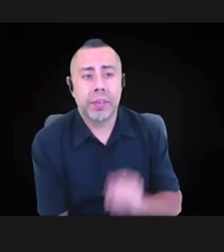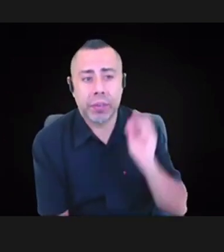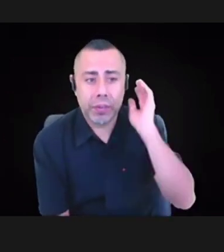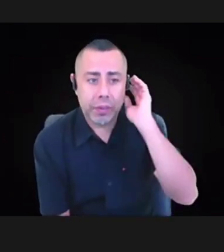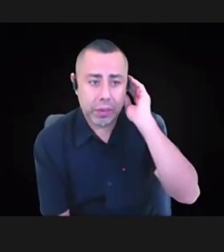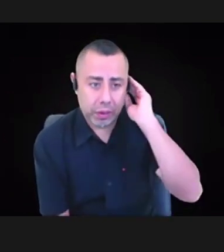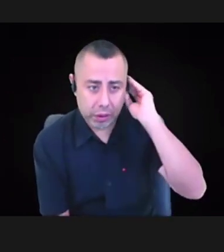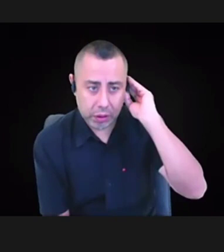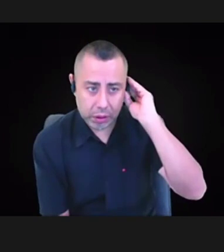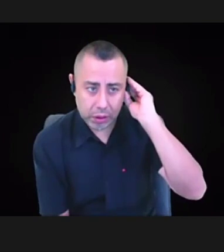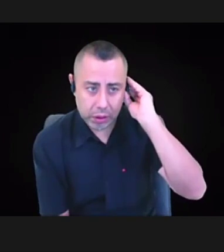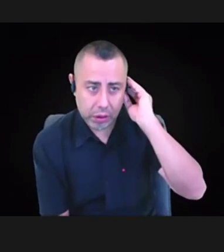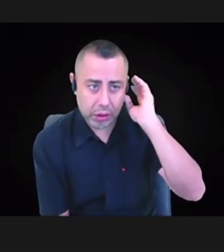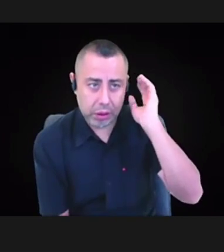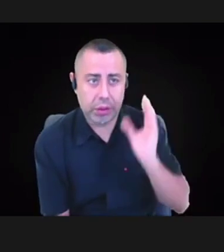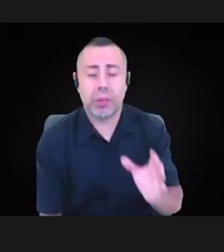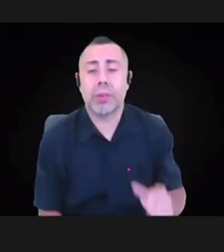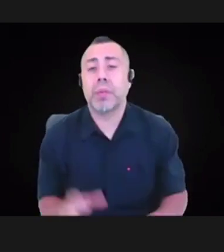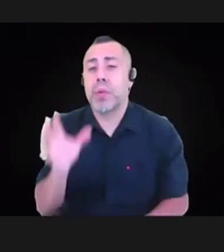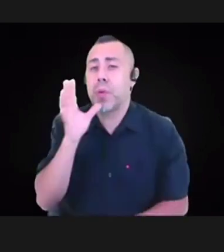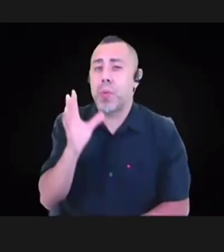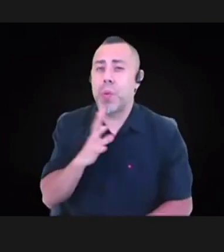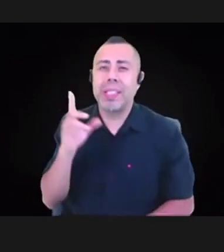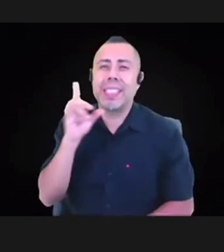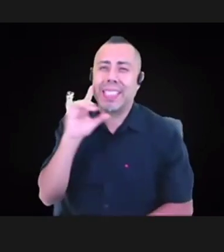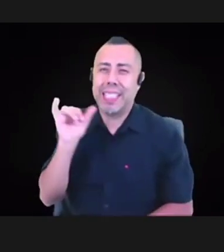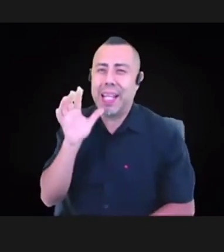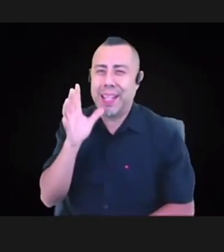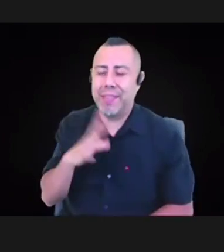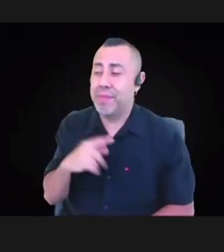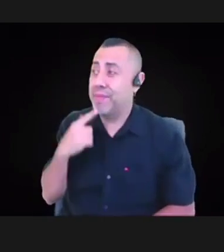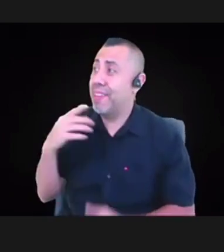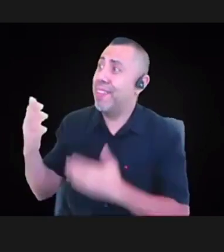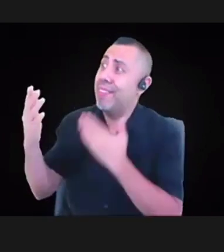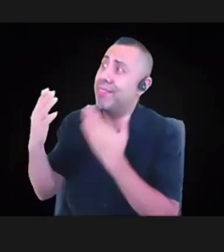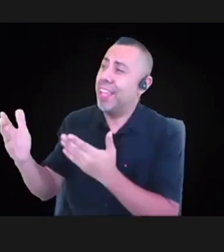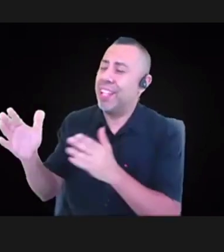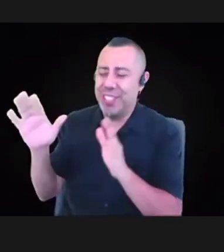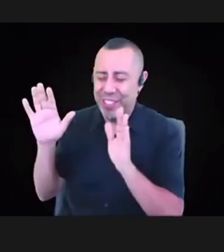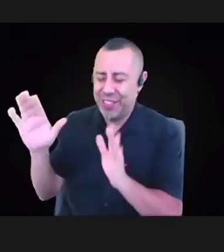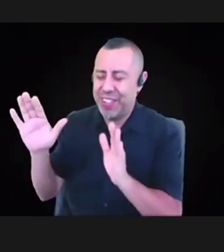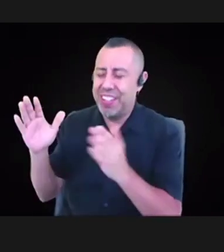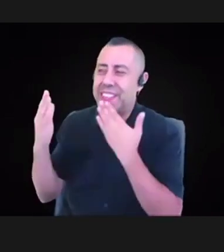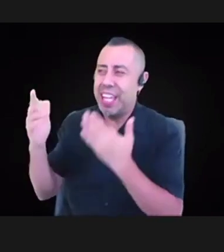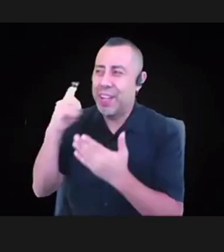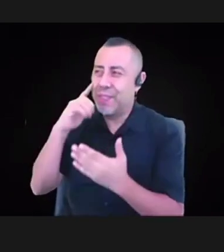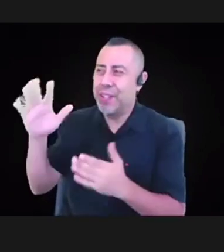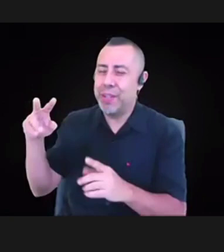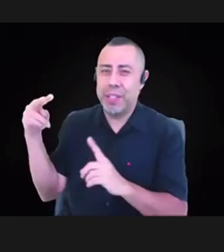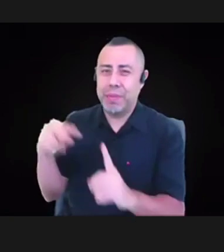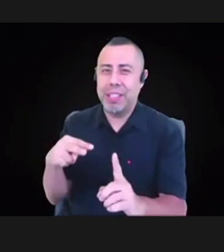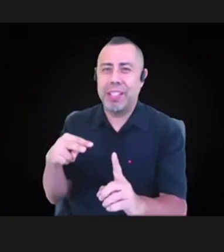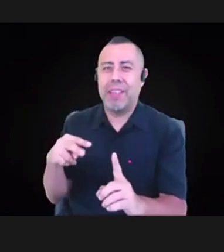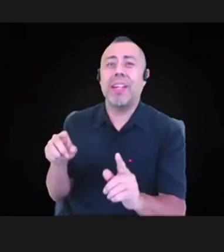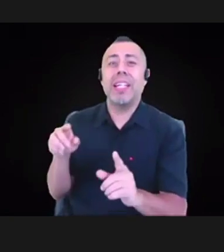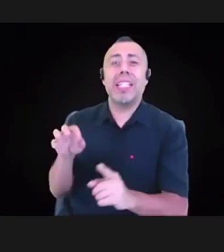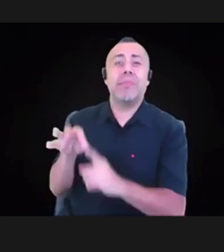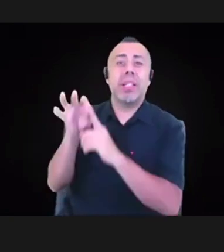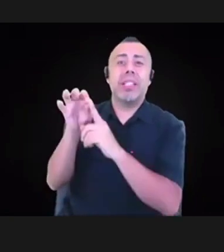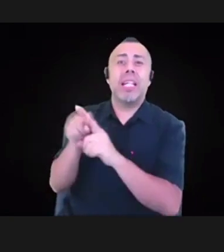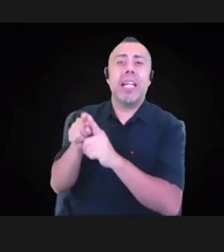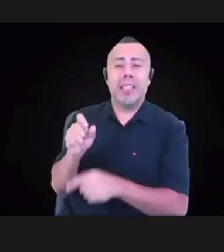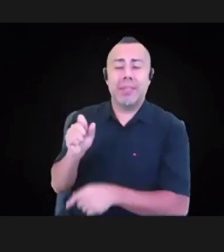Great. Well, thank you for that, for that perspective, especially as a staff member of GIA. GIA. Um, we